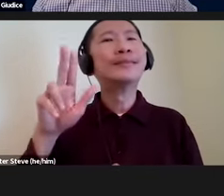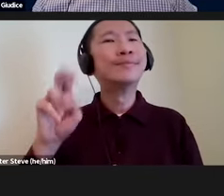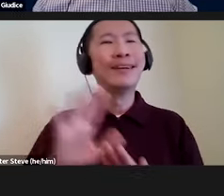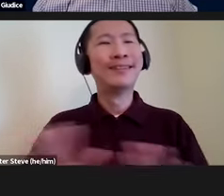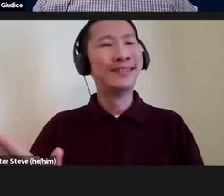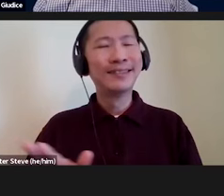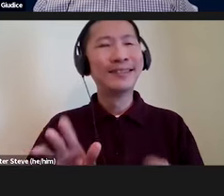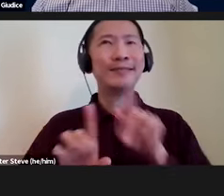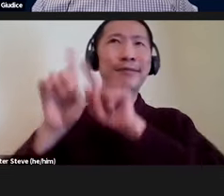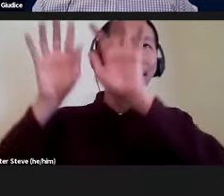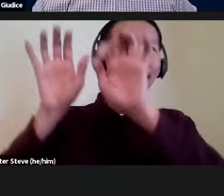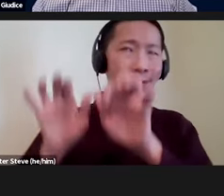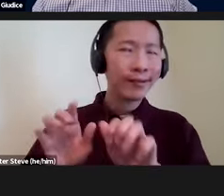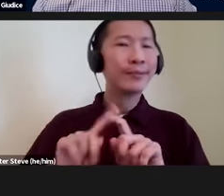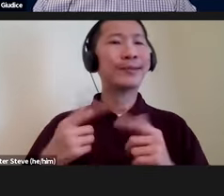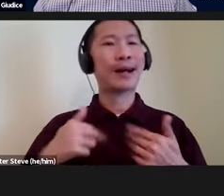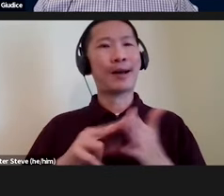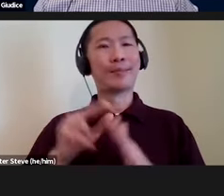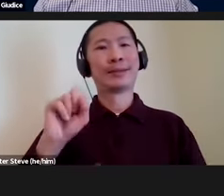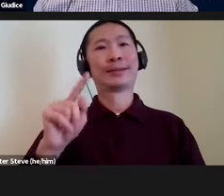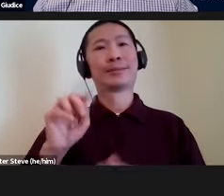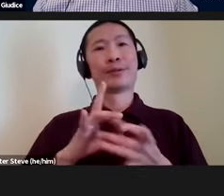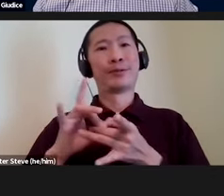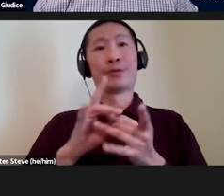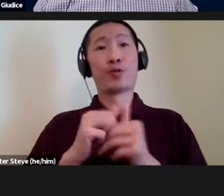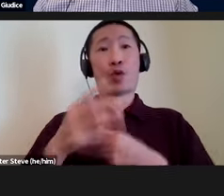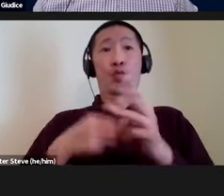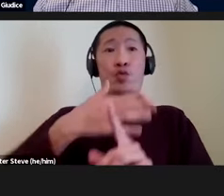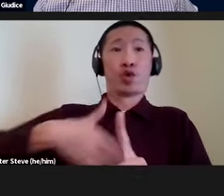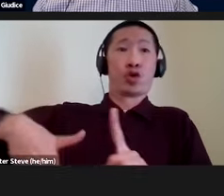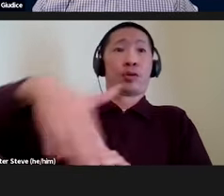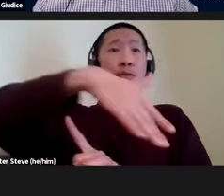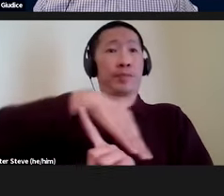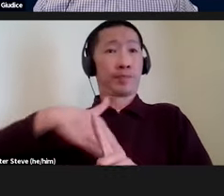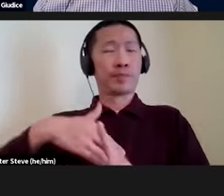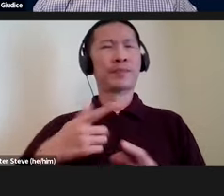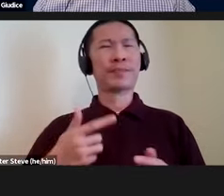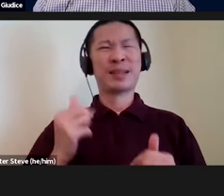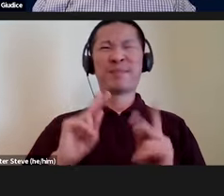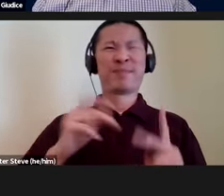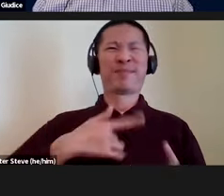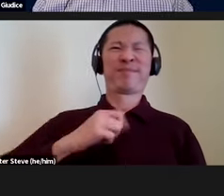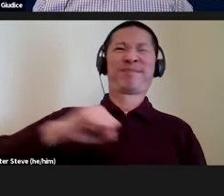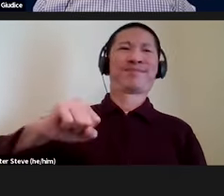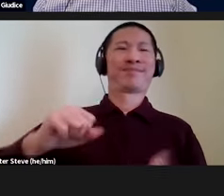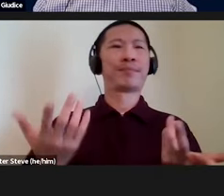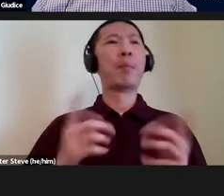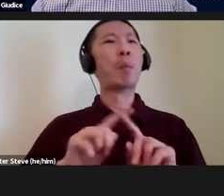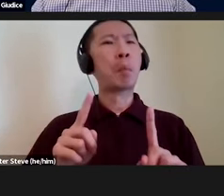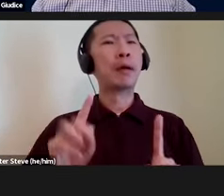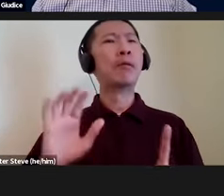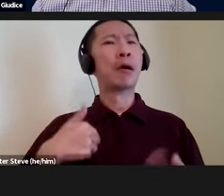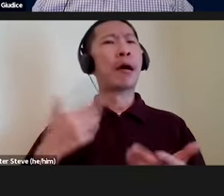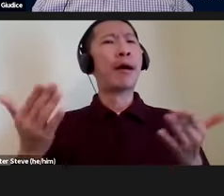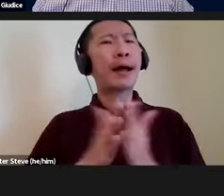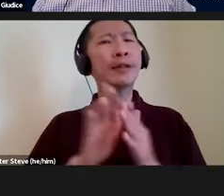the spatial relations of the world around you. And a lot of people push back on this immediately. It seems kind of not intuitive. But I invite you to